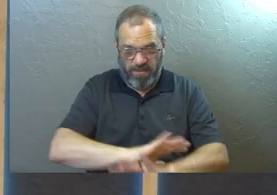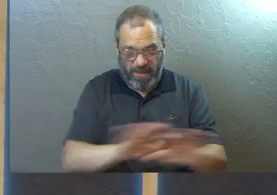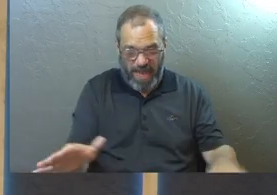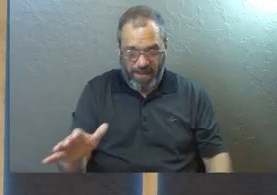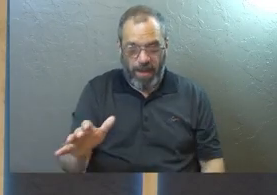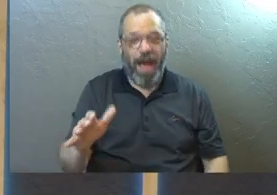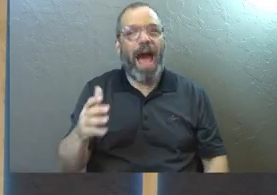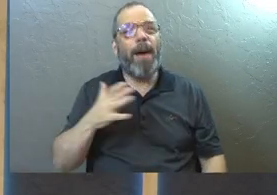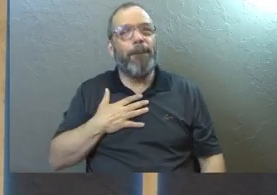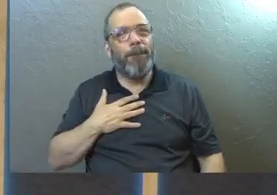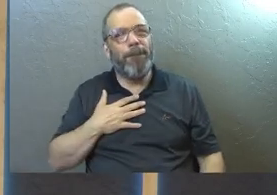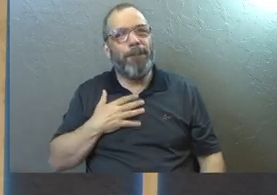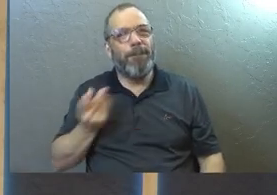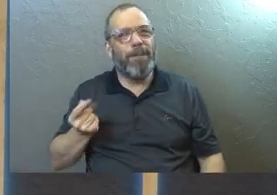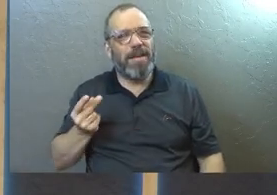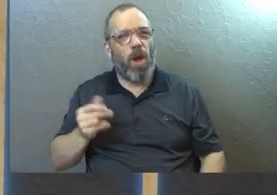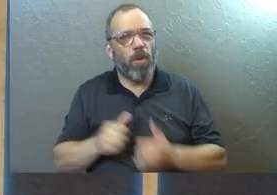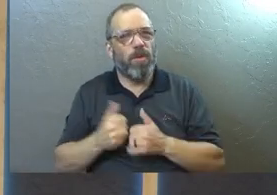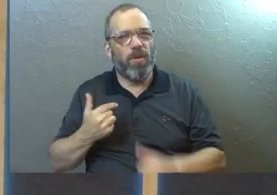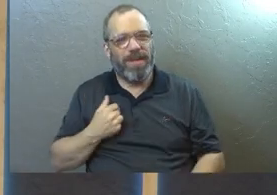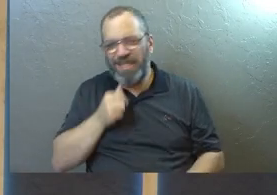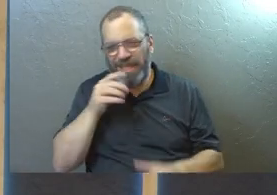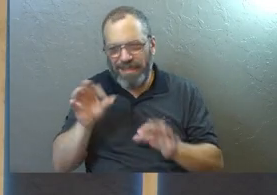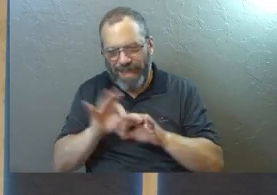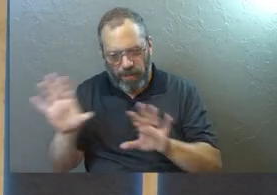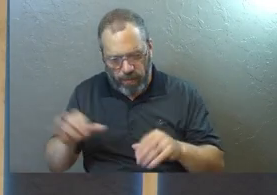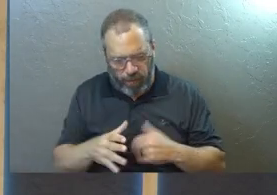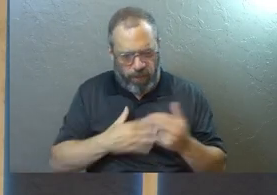The puppy was there. She doesn't count in this story at least.